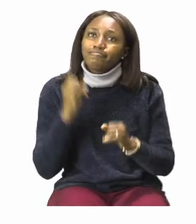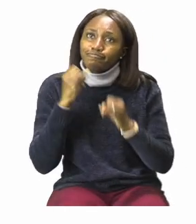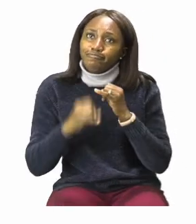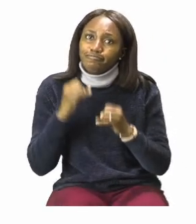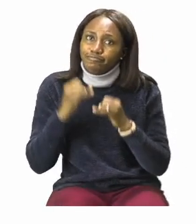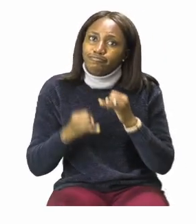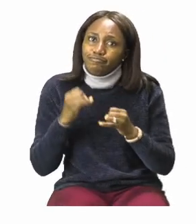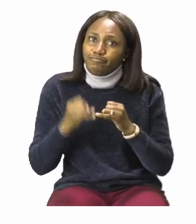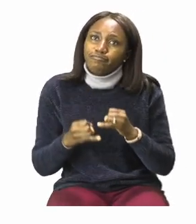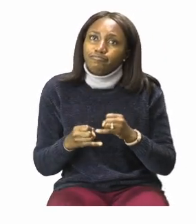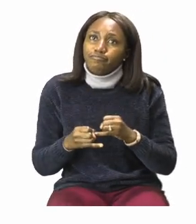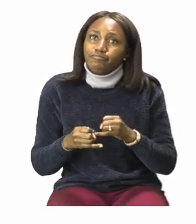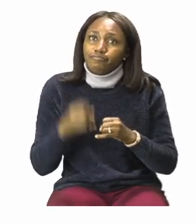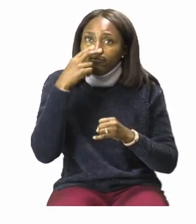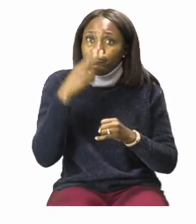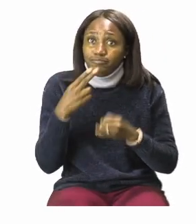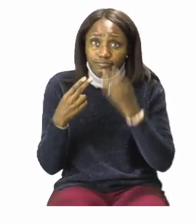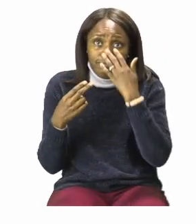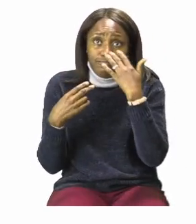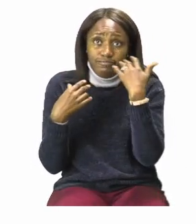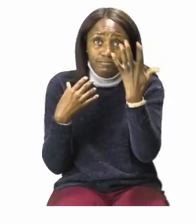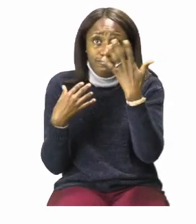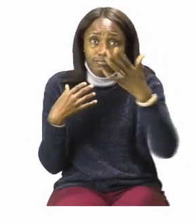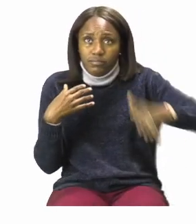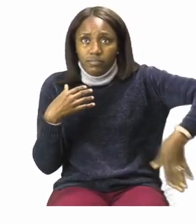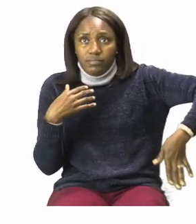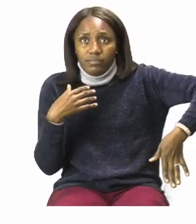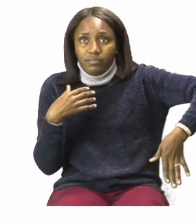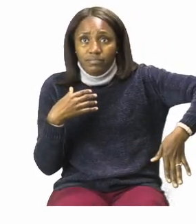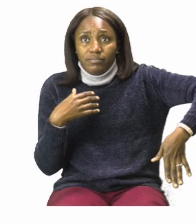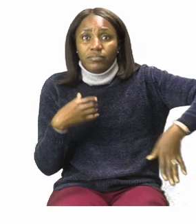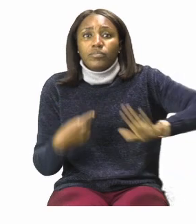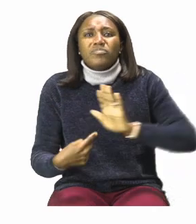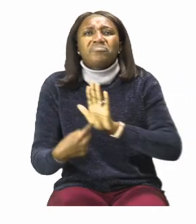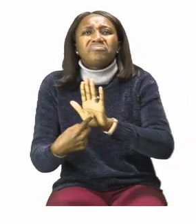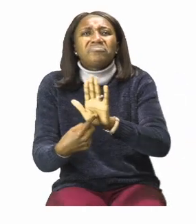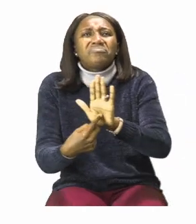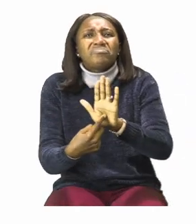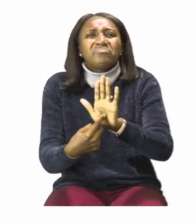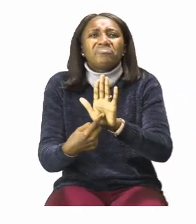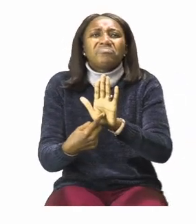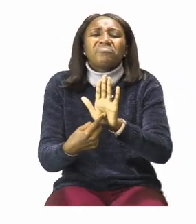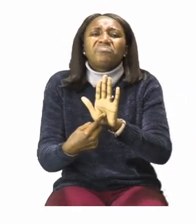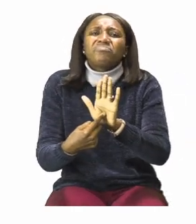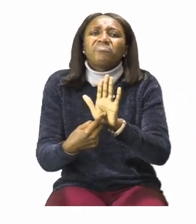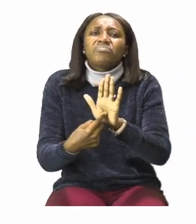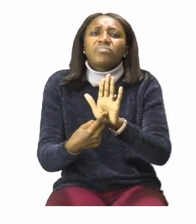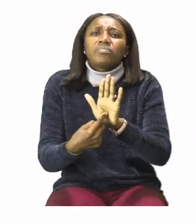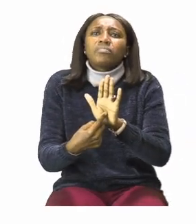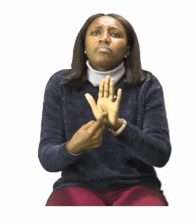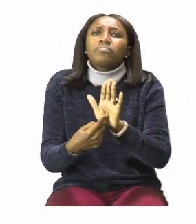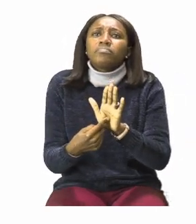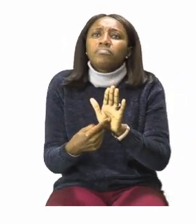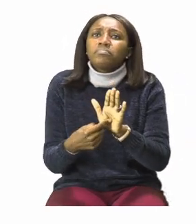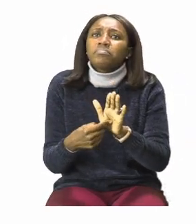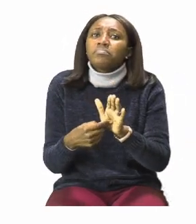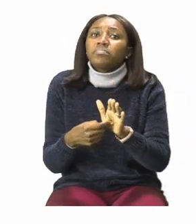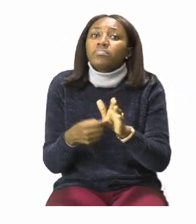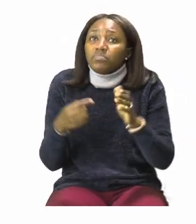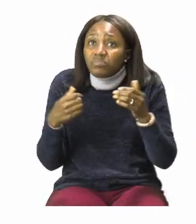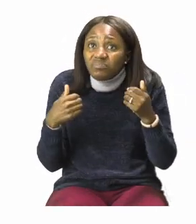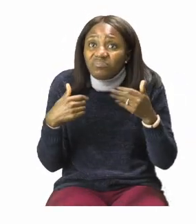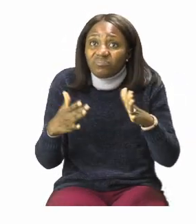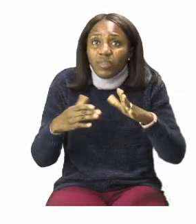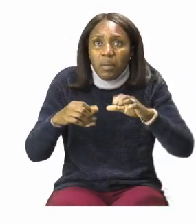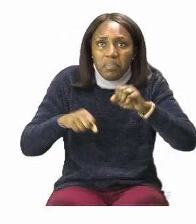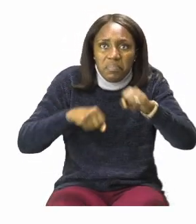can see where his hand is down but still showing a sign is saying that he is about to move into